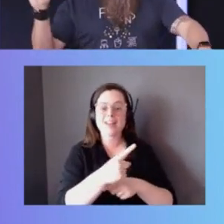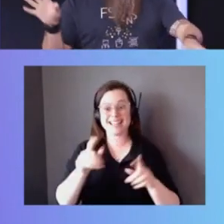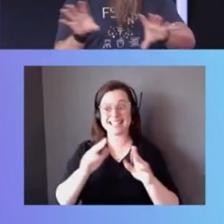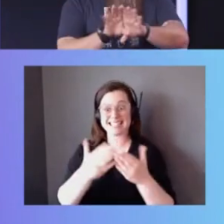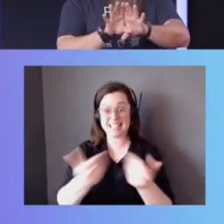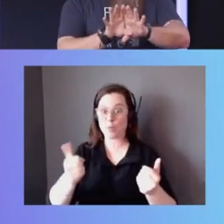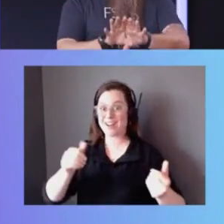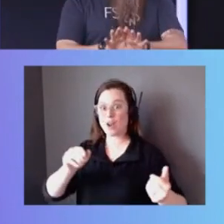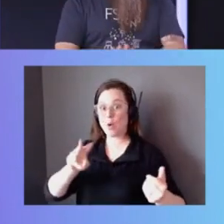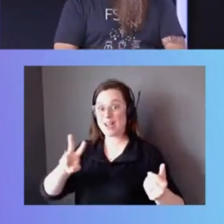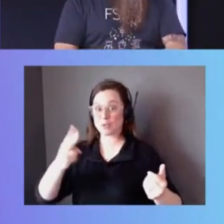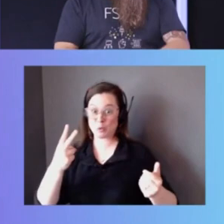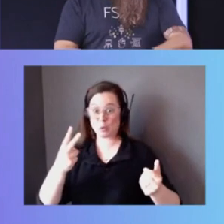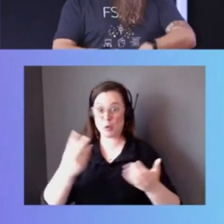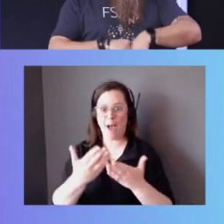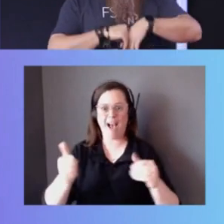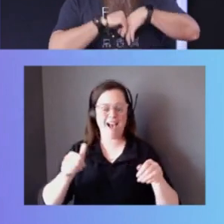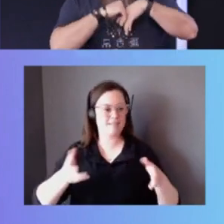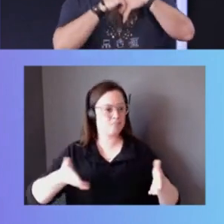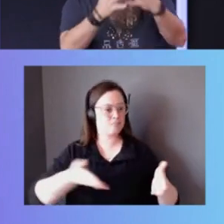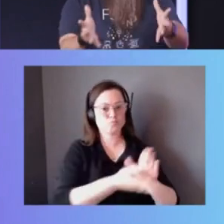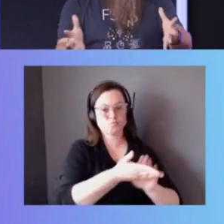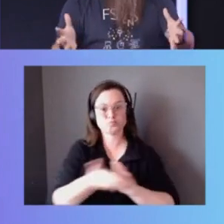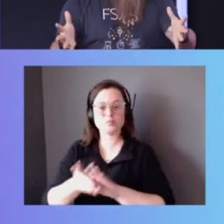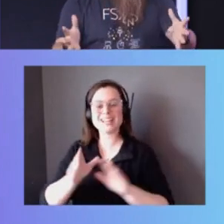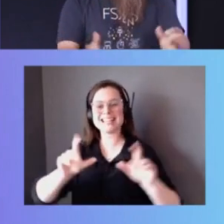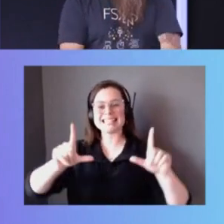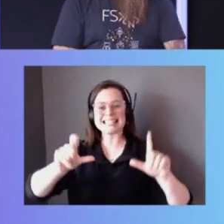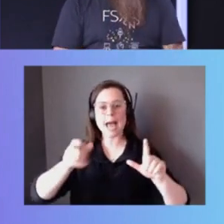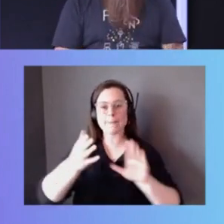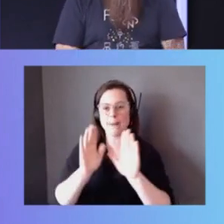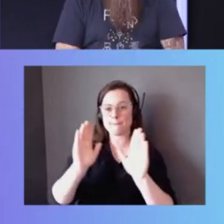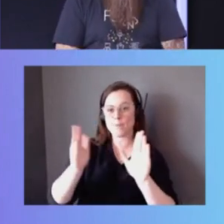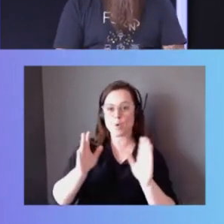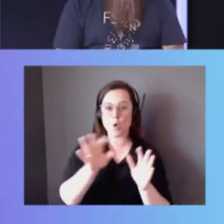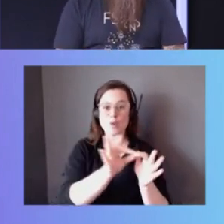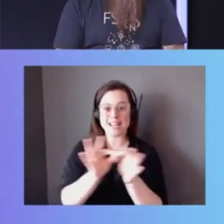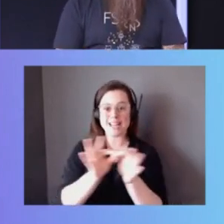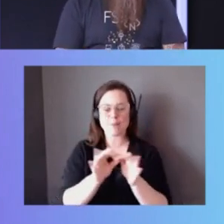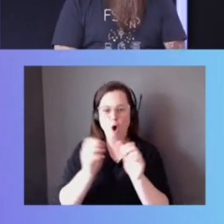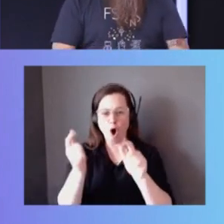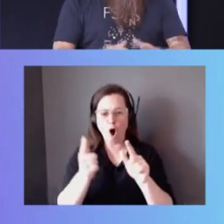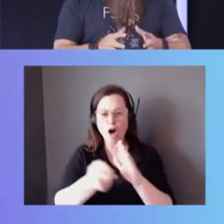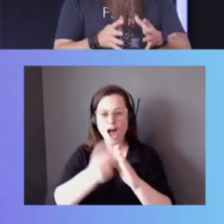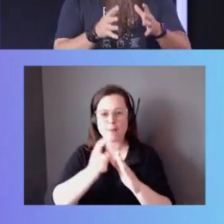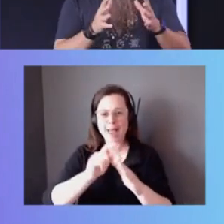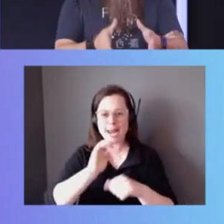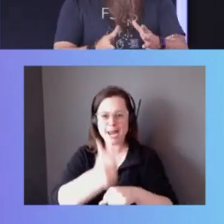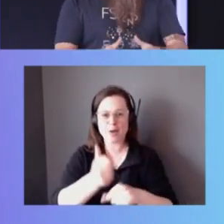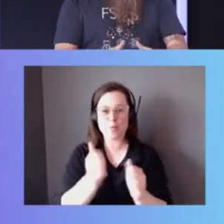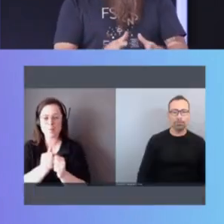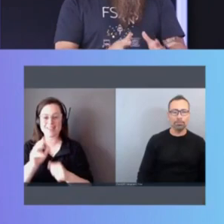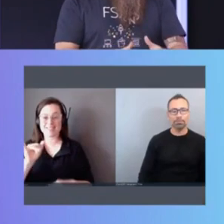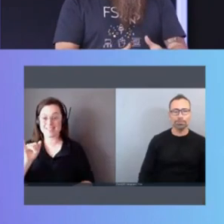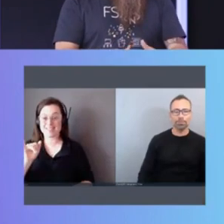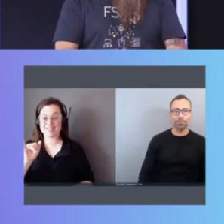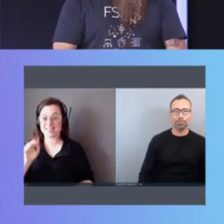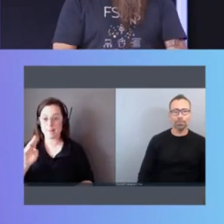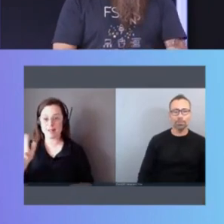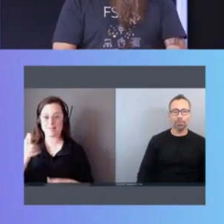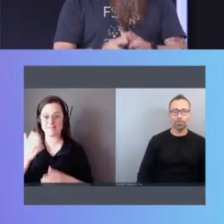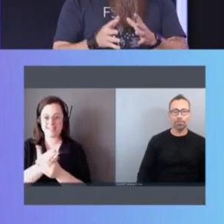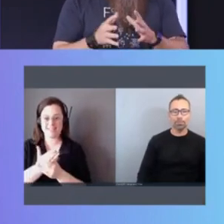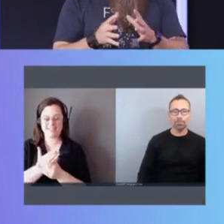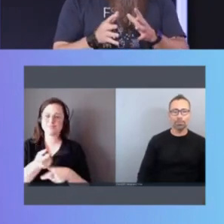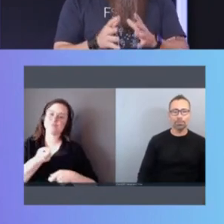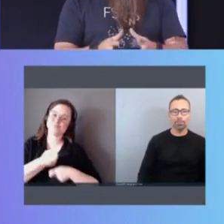and create SnapMirror relationships all automated with a YAML file. And it's, I, I said earlier, I'll jokingly say this